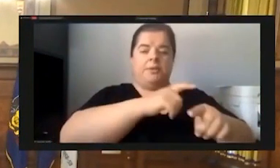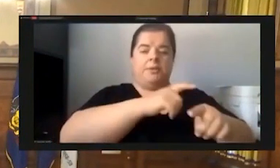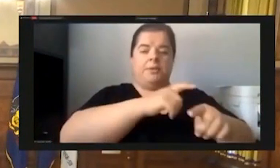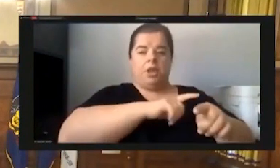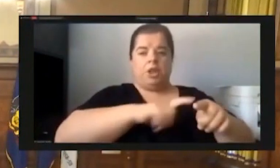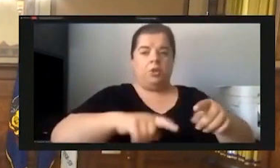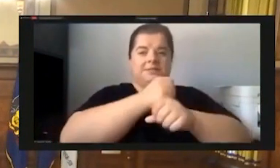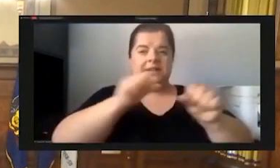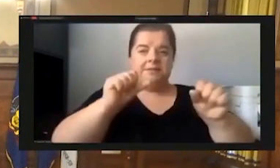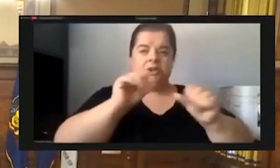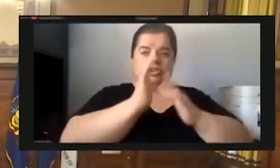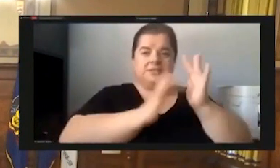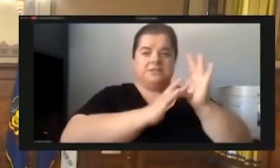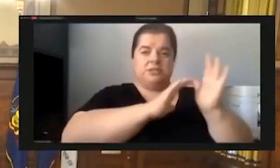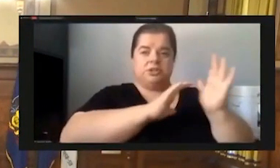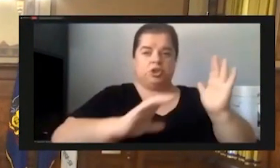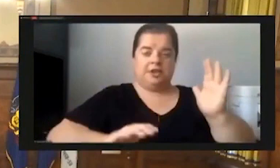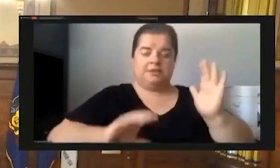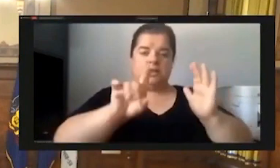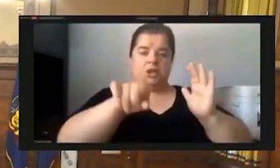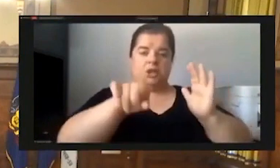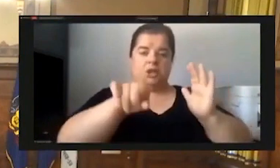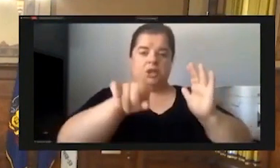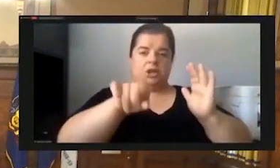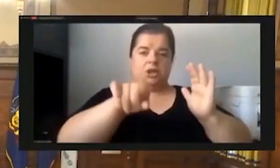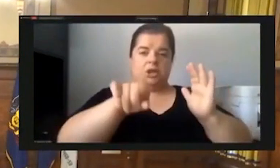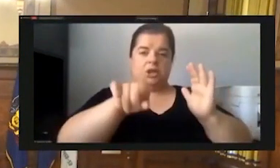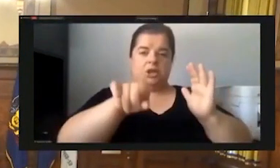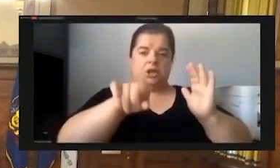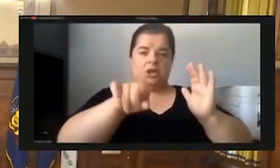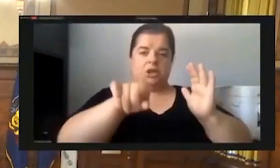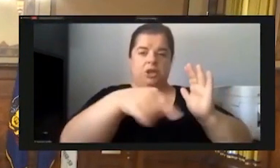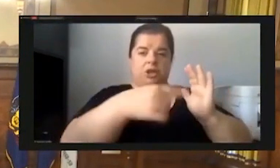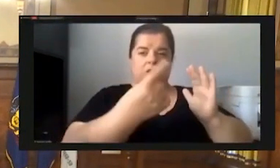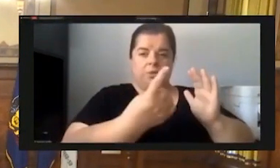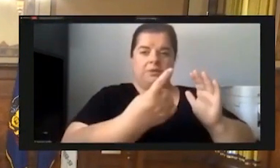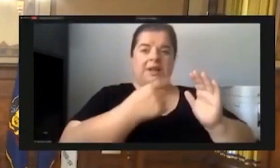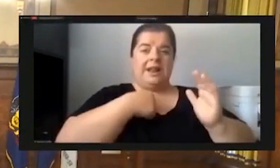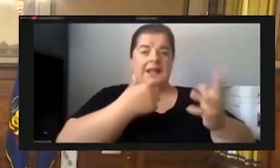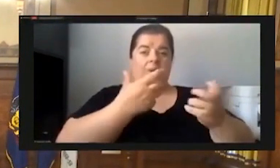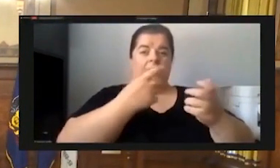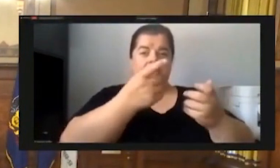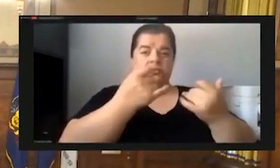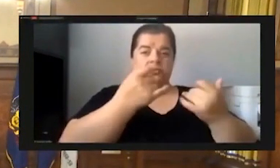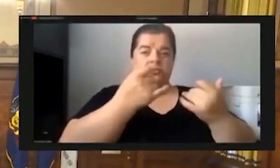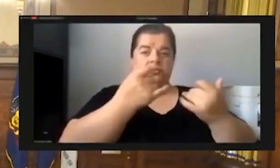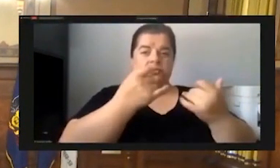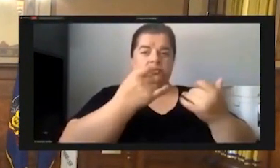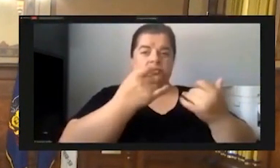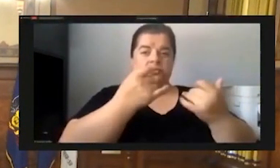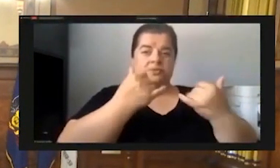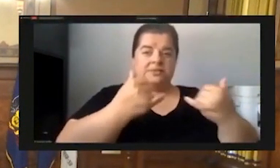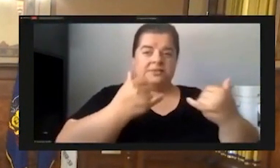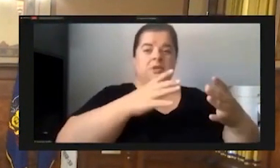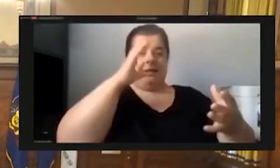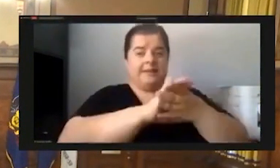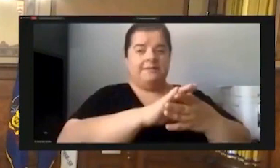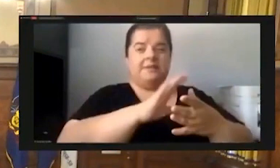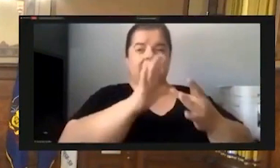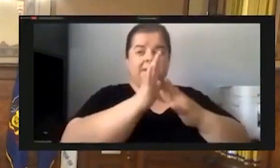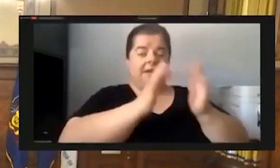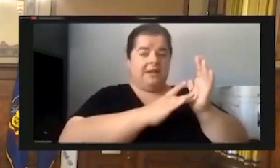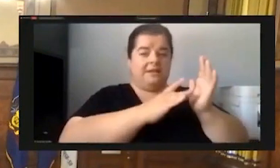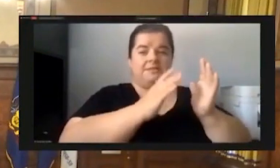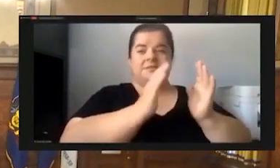Christ alone. And I urge you today to repent and believe in the gospel of Jesus Christ. That is the